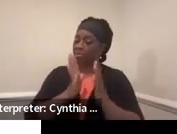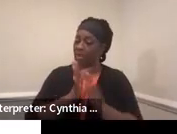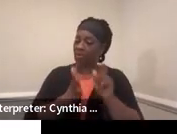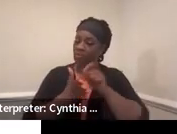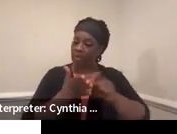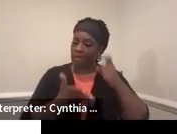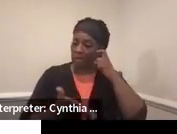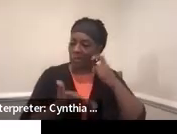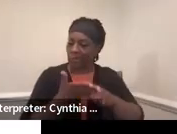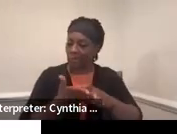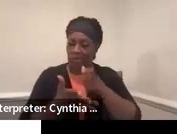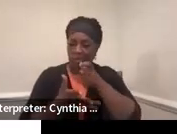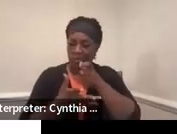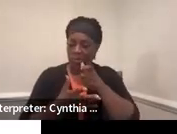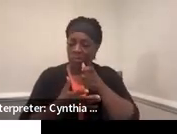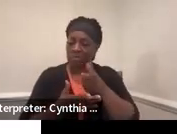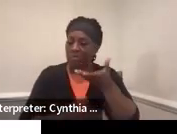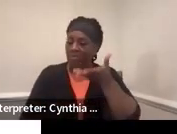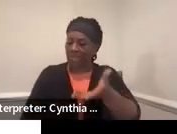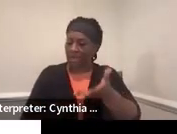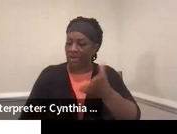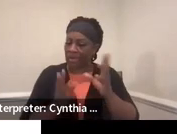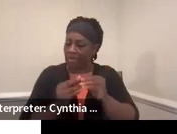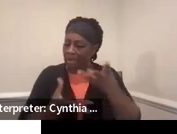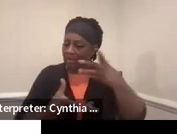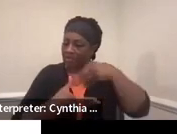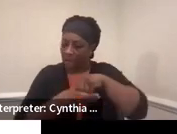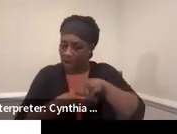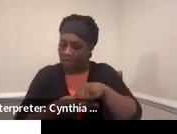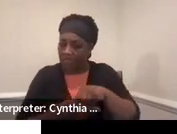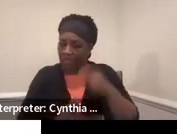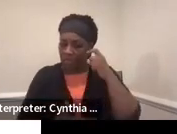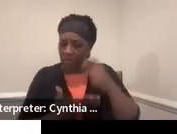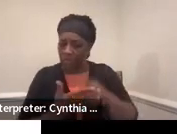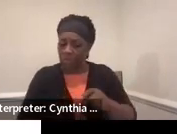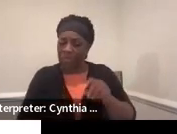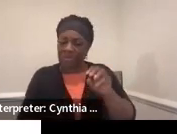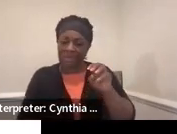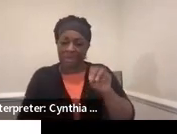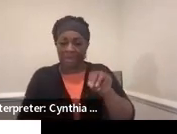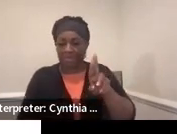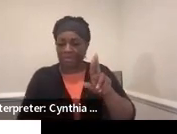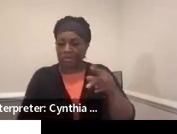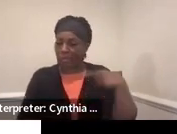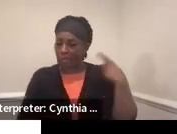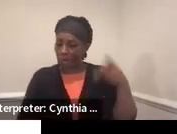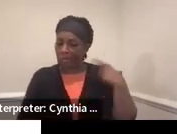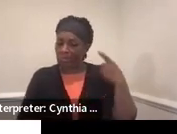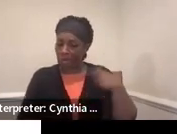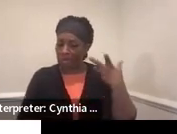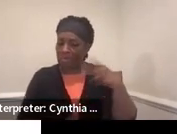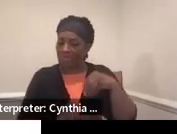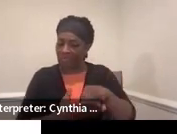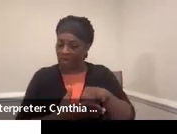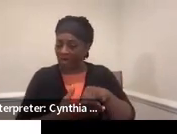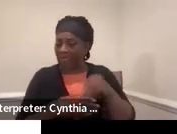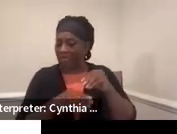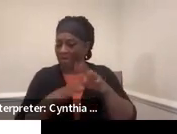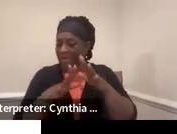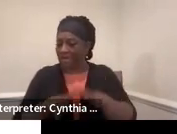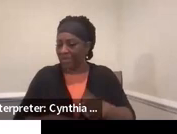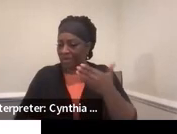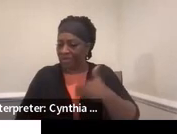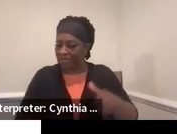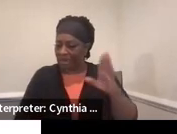notice who's been at the meeting. So you can see that Mr. Purple, the vocational rehabilitation counselor, was invited by the